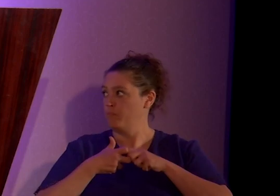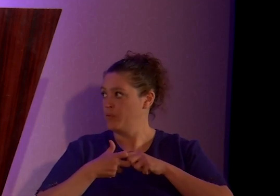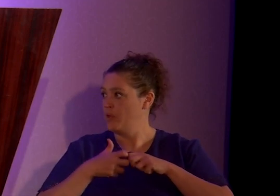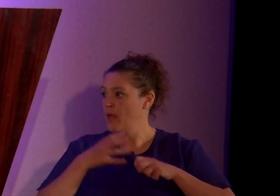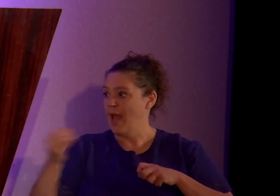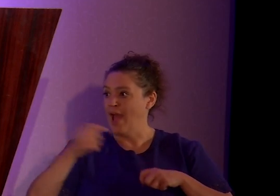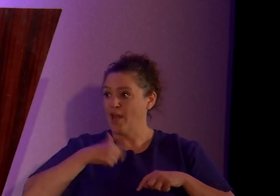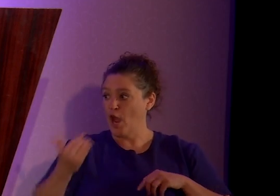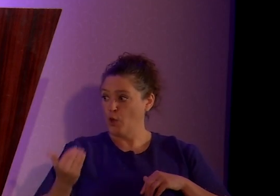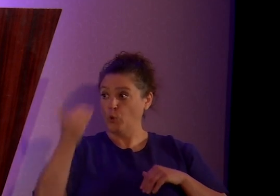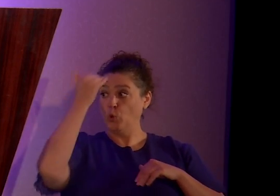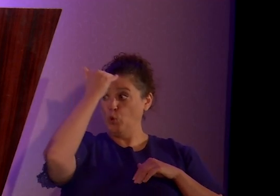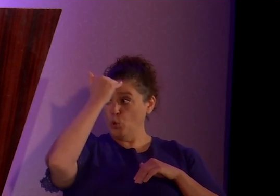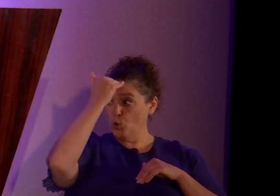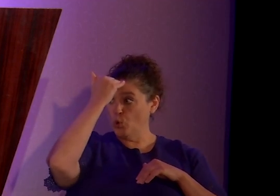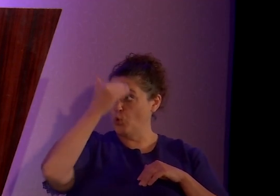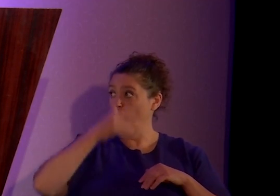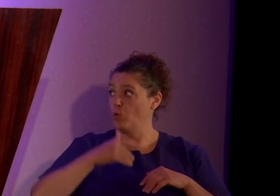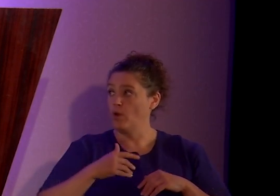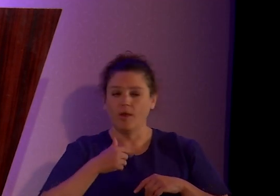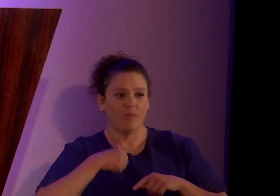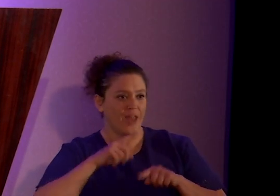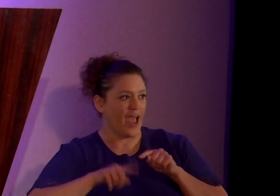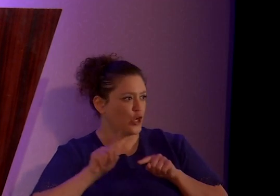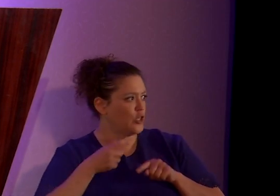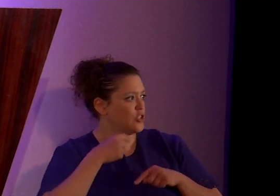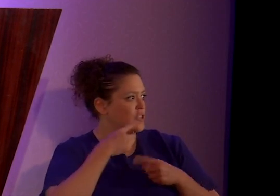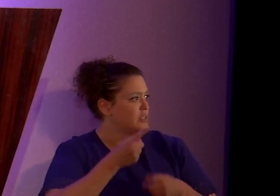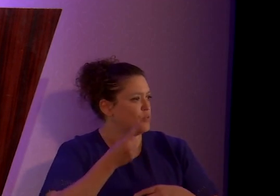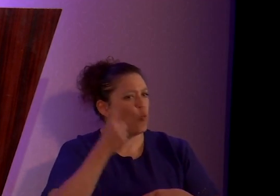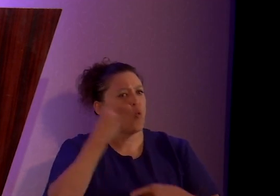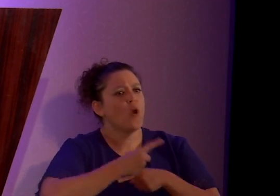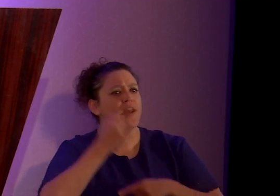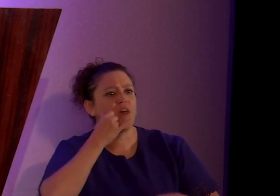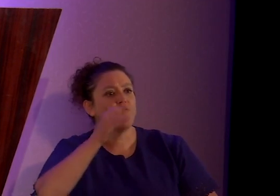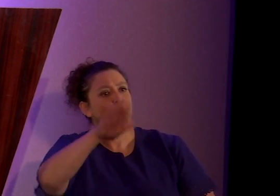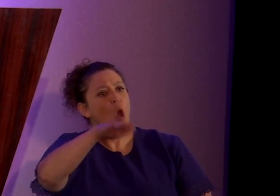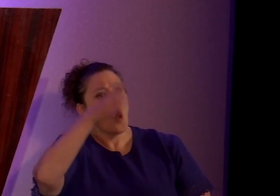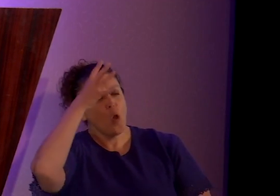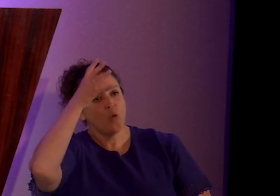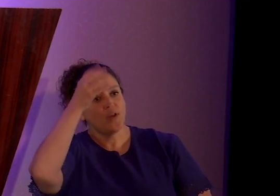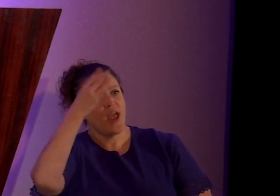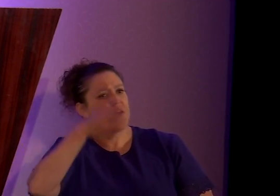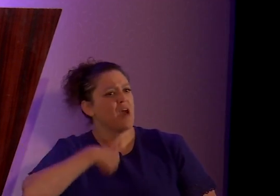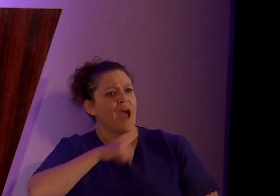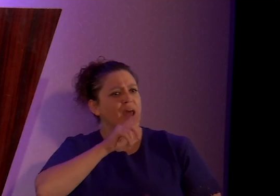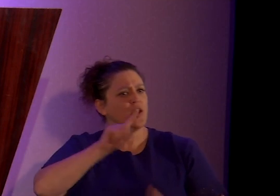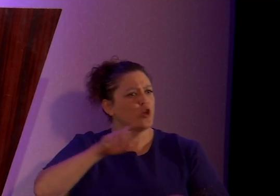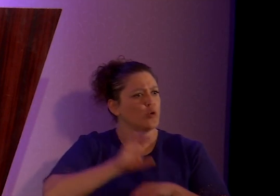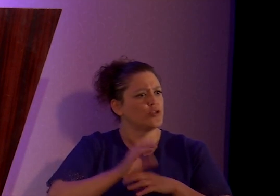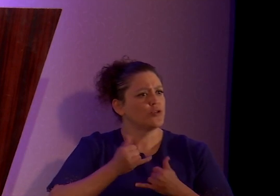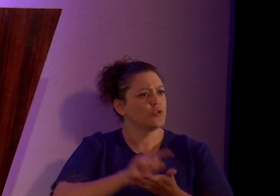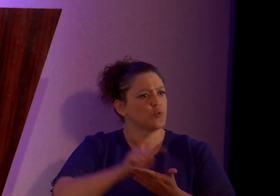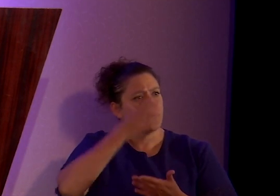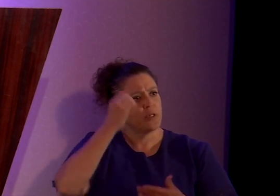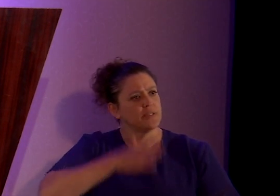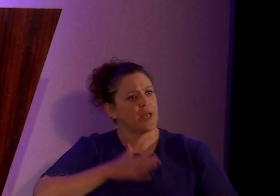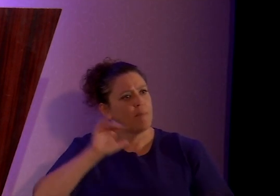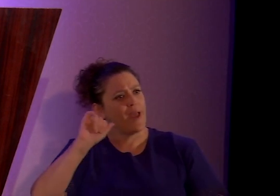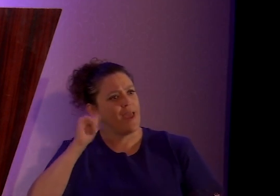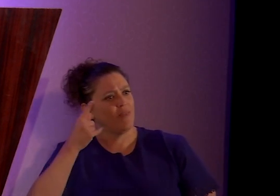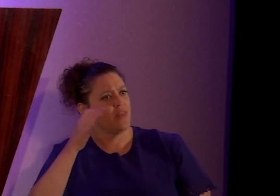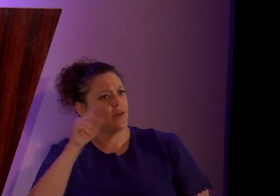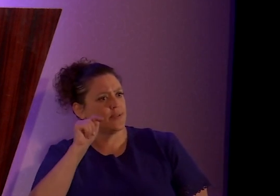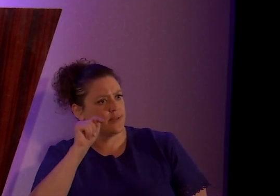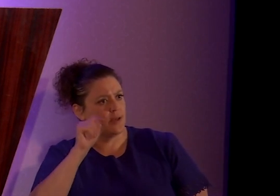that, you know, I couldn't just say one day on the phone to my dad, oh no, I didn't go to church this week because I'm an atheist. Or